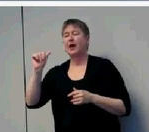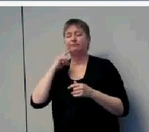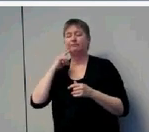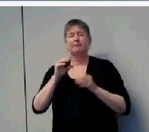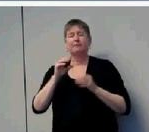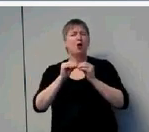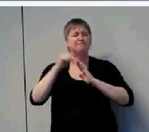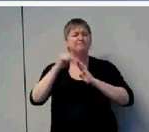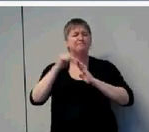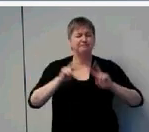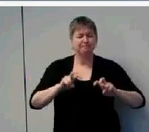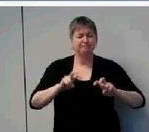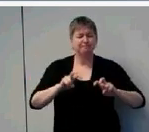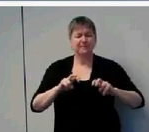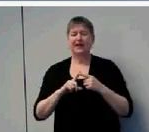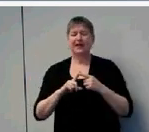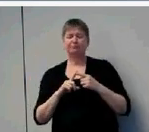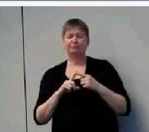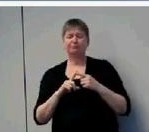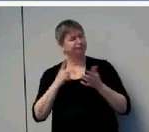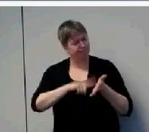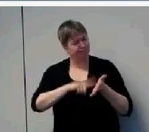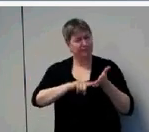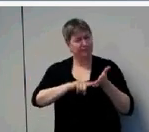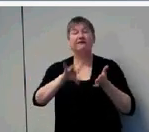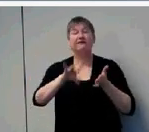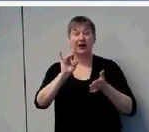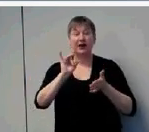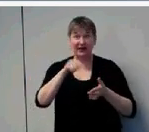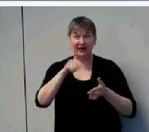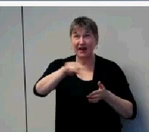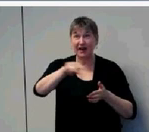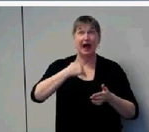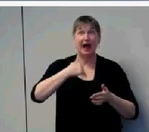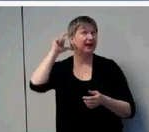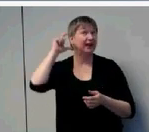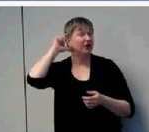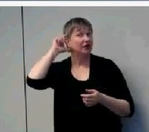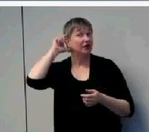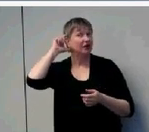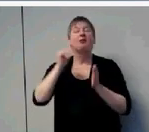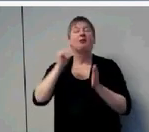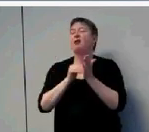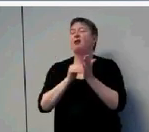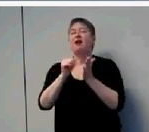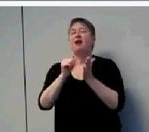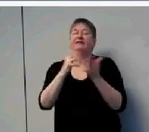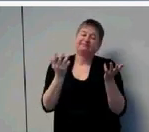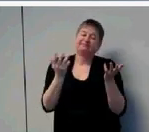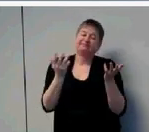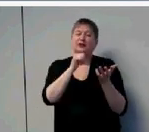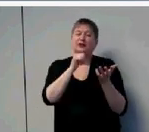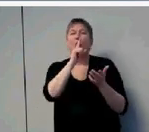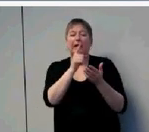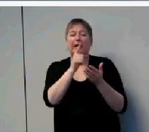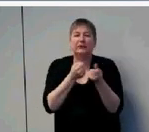they had amplification, it was typically poorly monitored. So I would like to look at this list and then